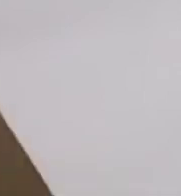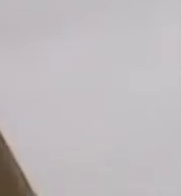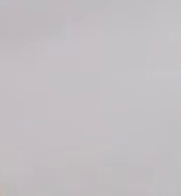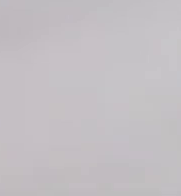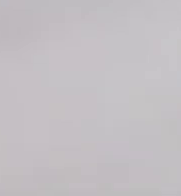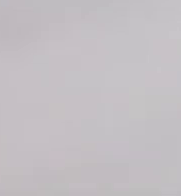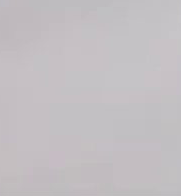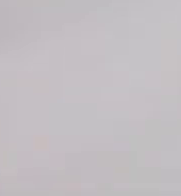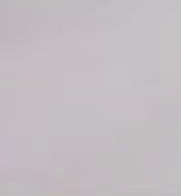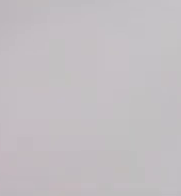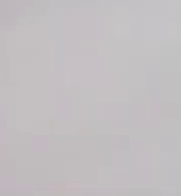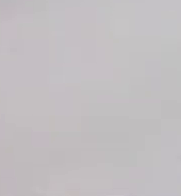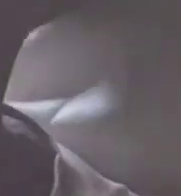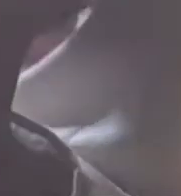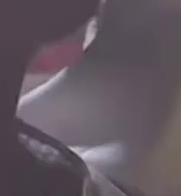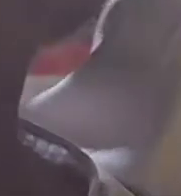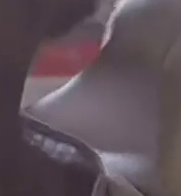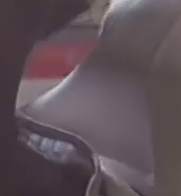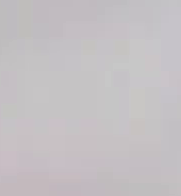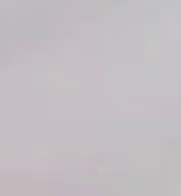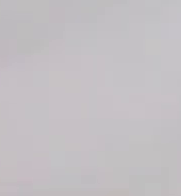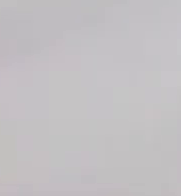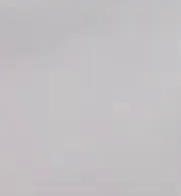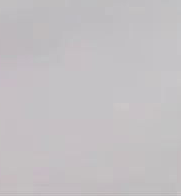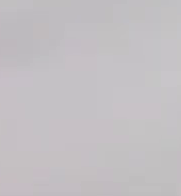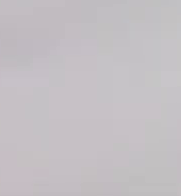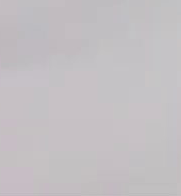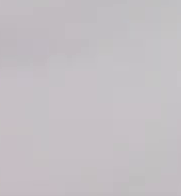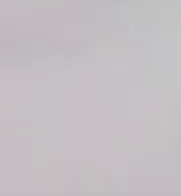ever wait for it before